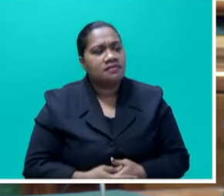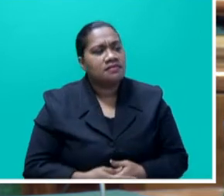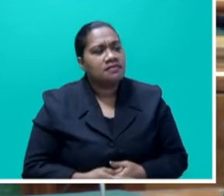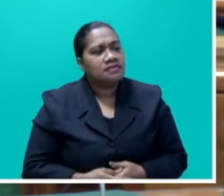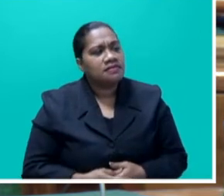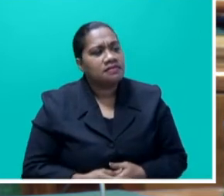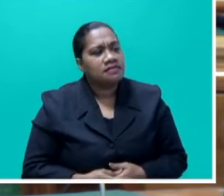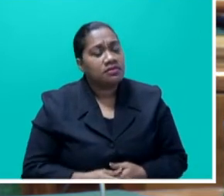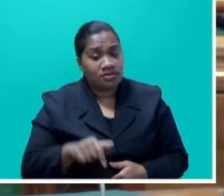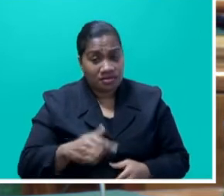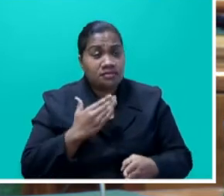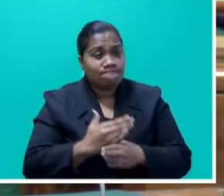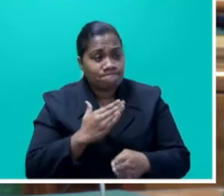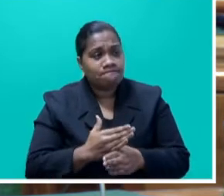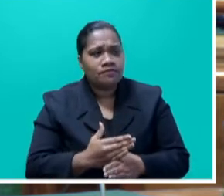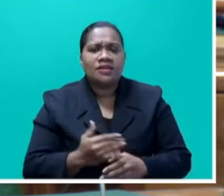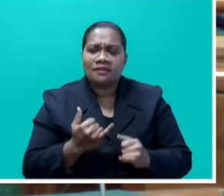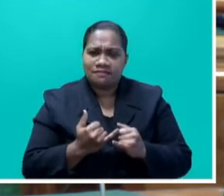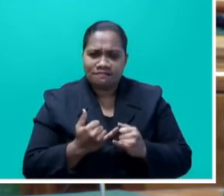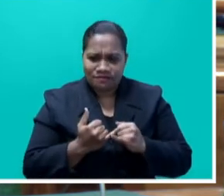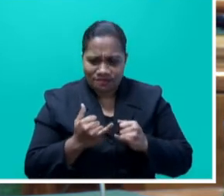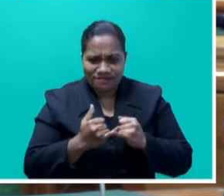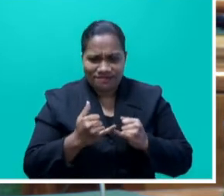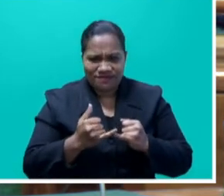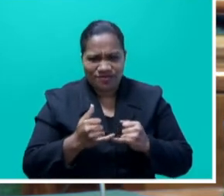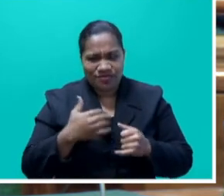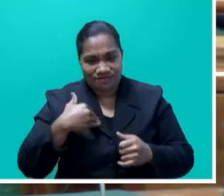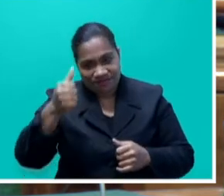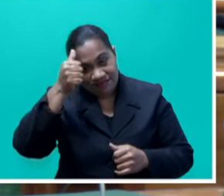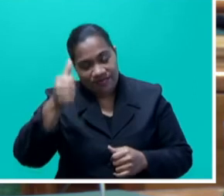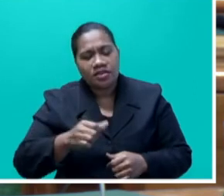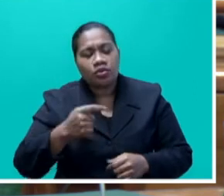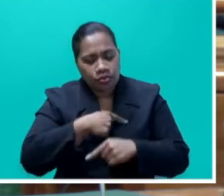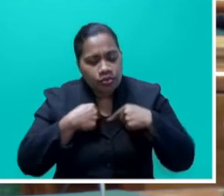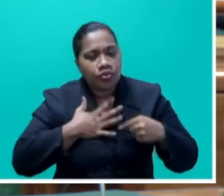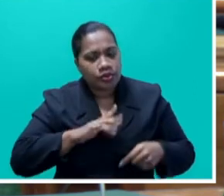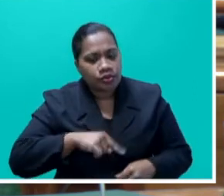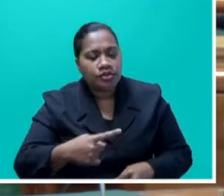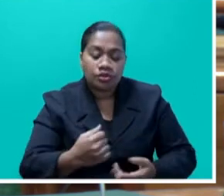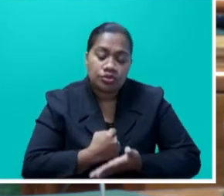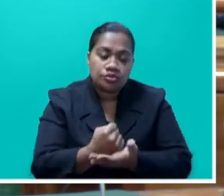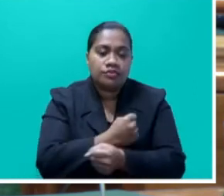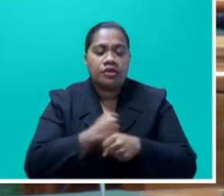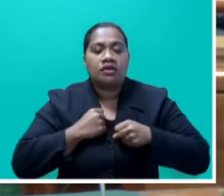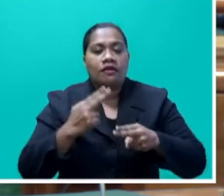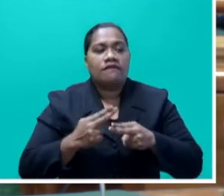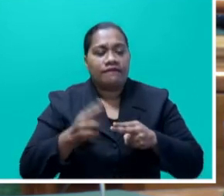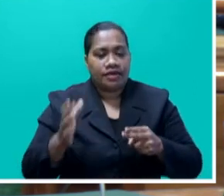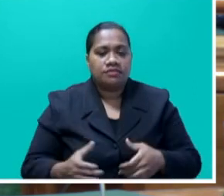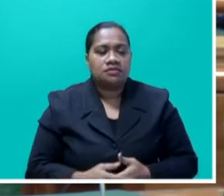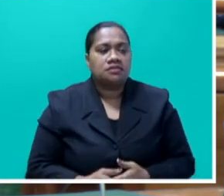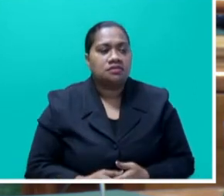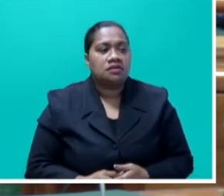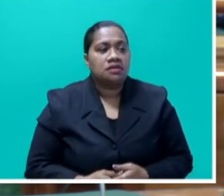say. And this operation is becoming very popular and we would want to continue to support our farmers with respect to getting inputs on time, Mr.